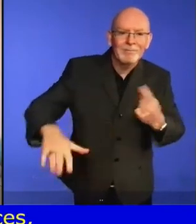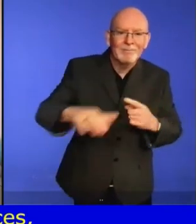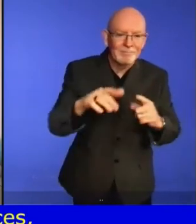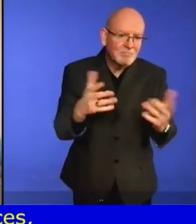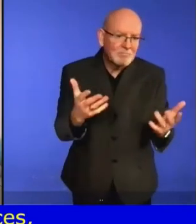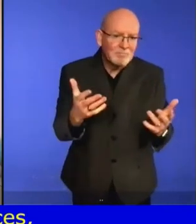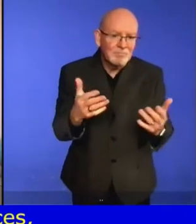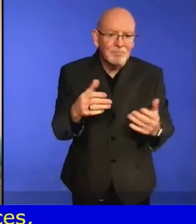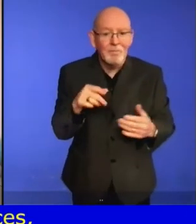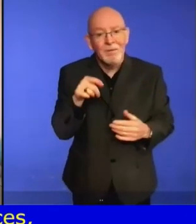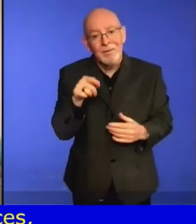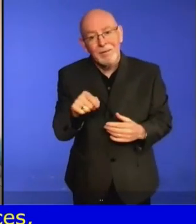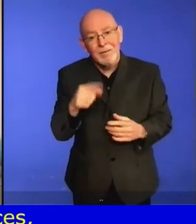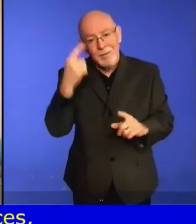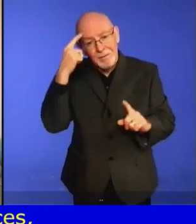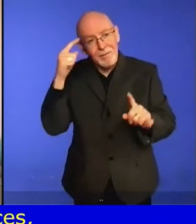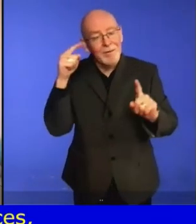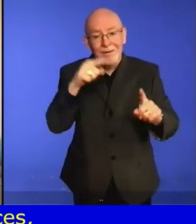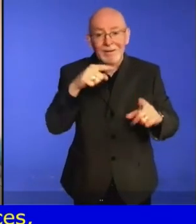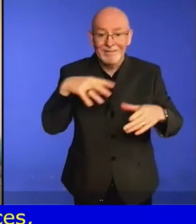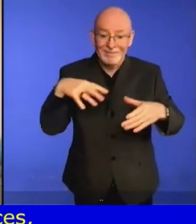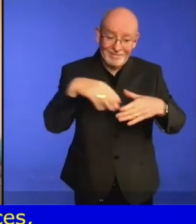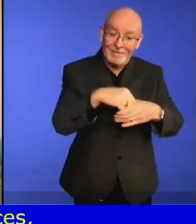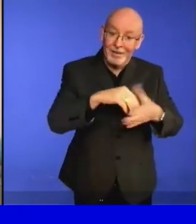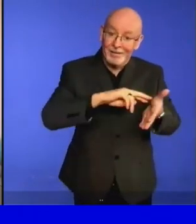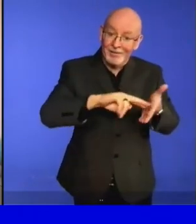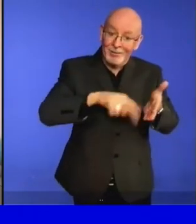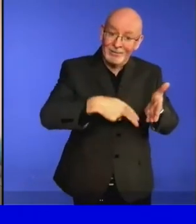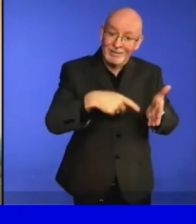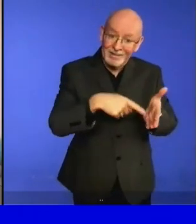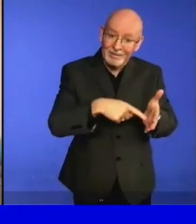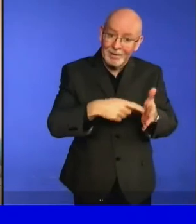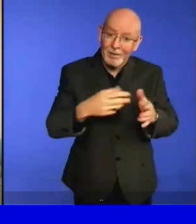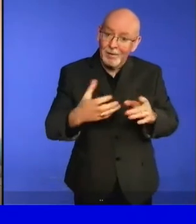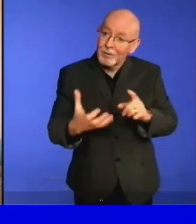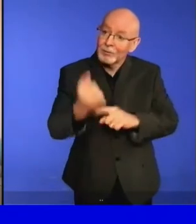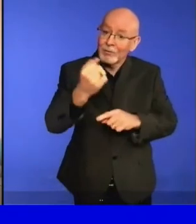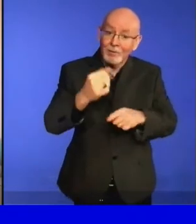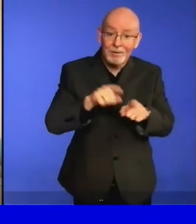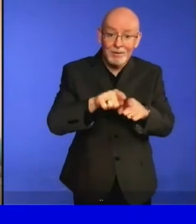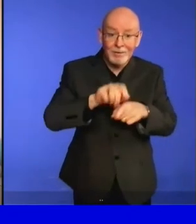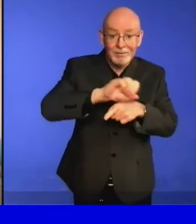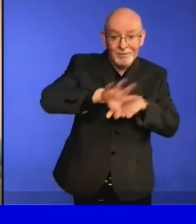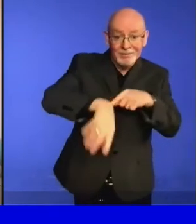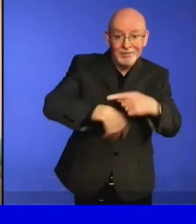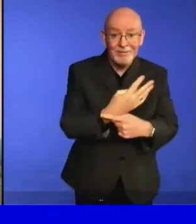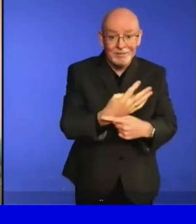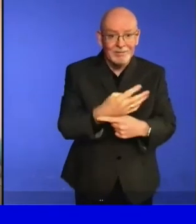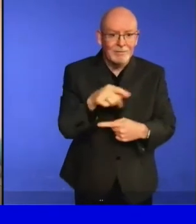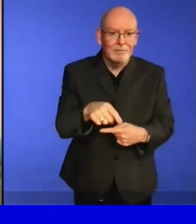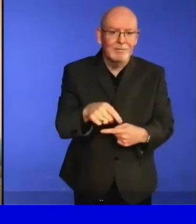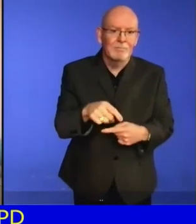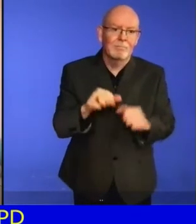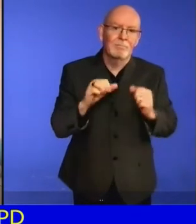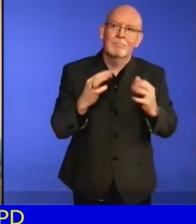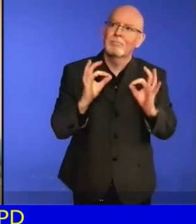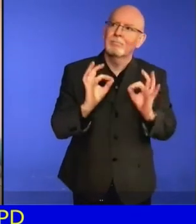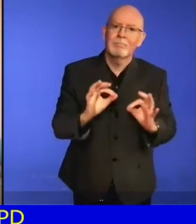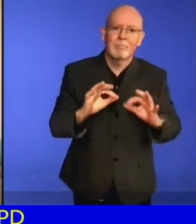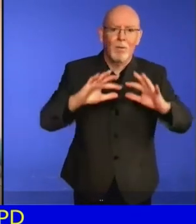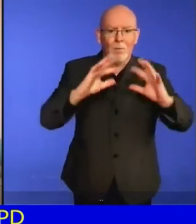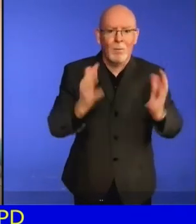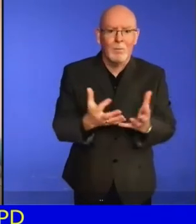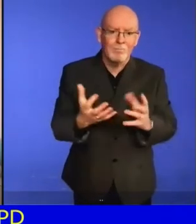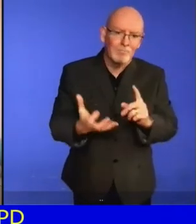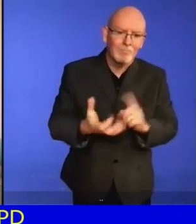mean global gains in dignity and rights in our COVID-19 response and inclusive recovery